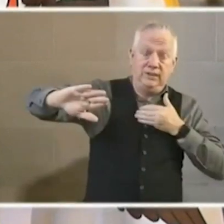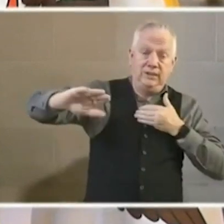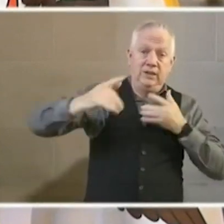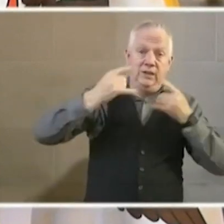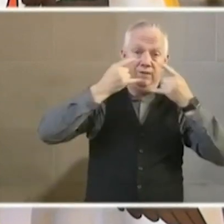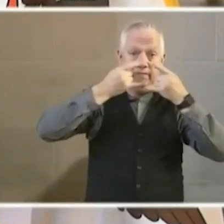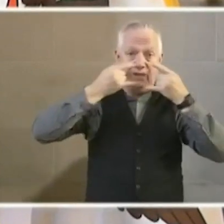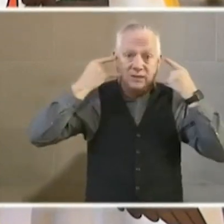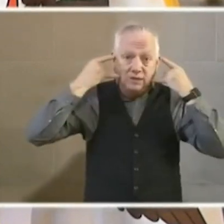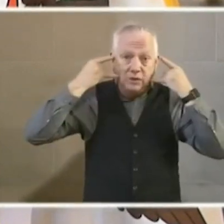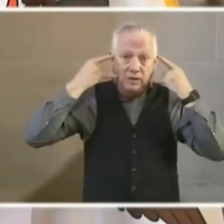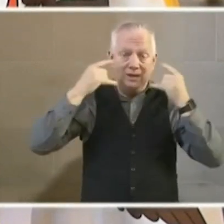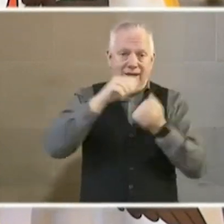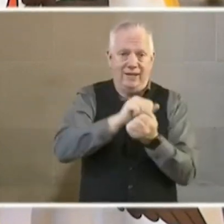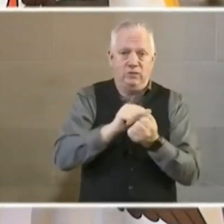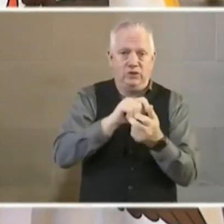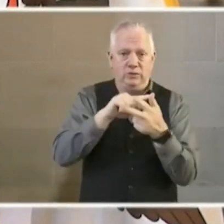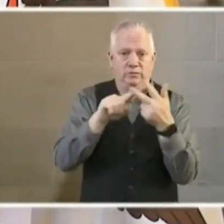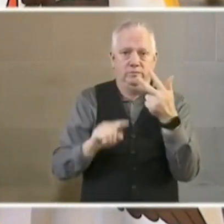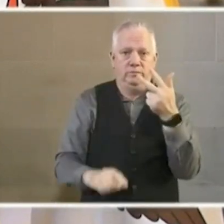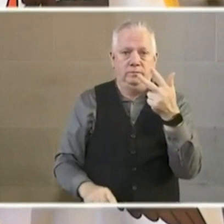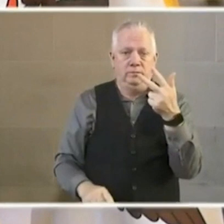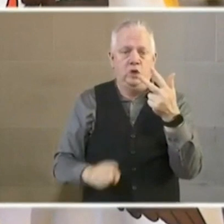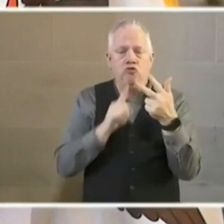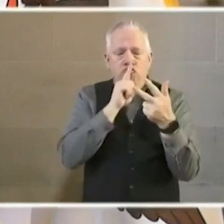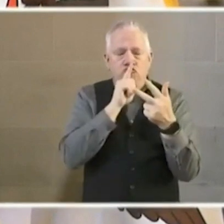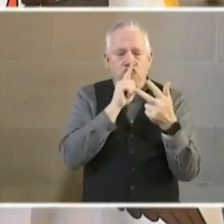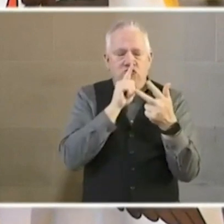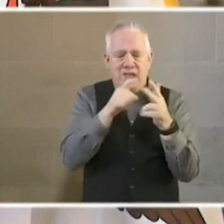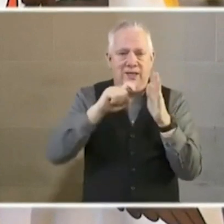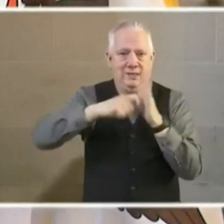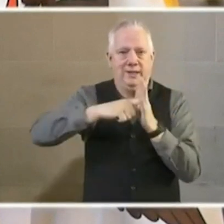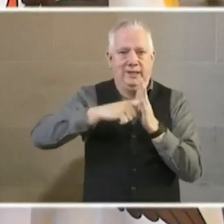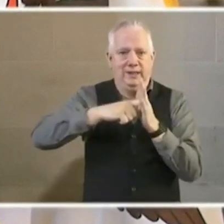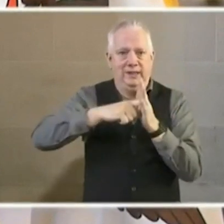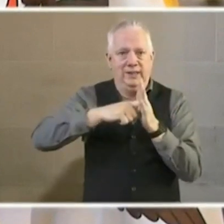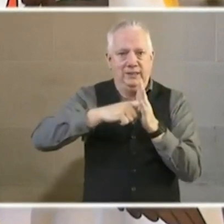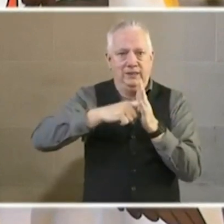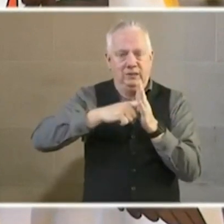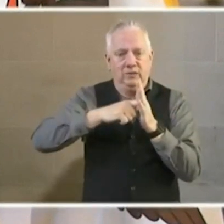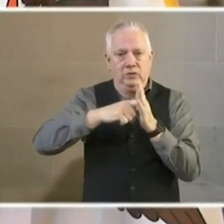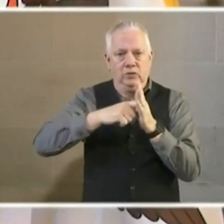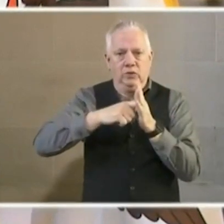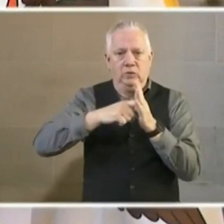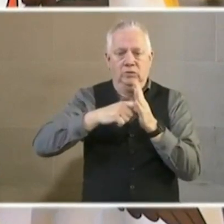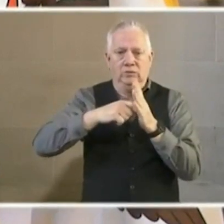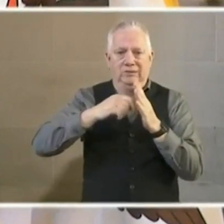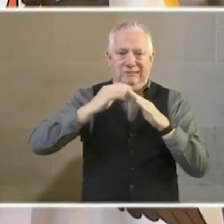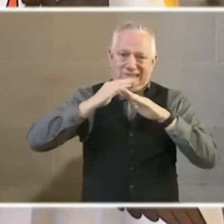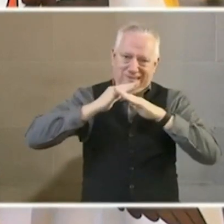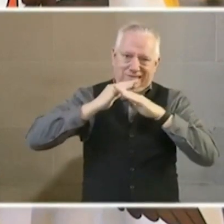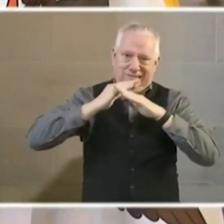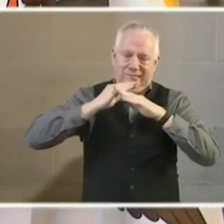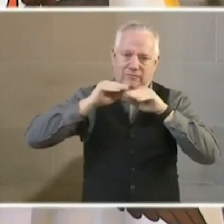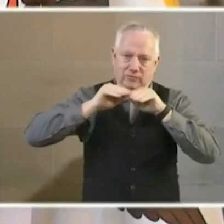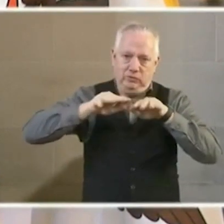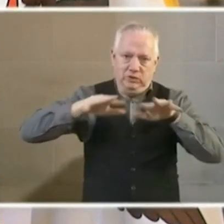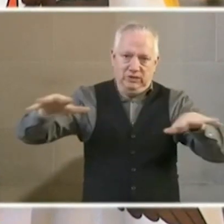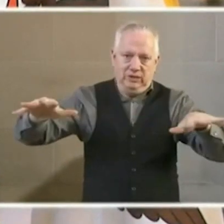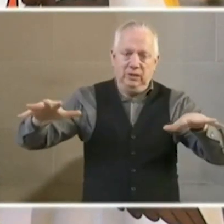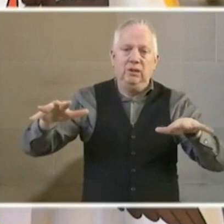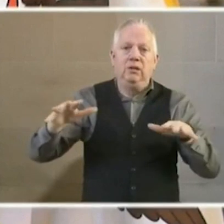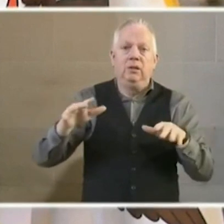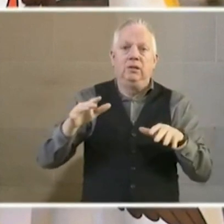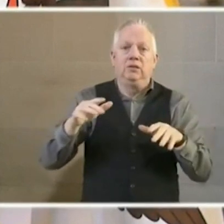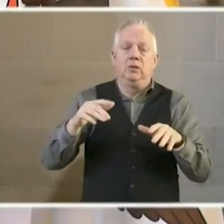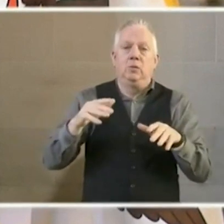face covering, and hand washing are really key to helping to prevent the spread. And so what we're asking